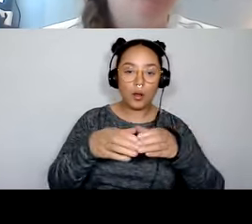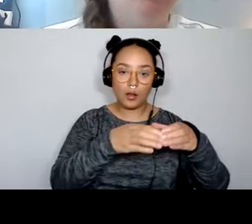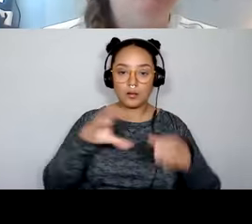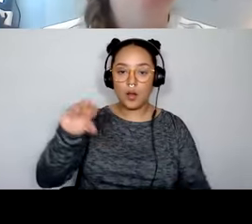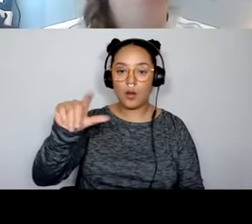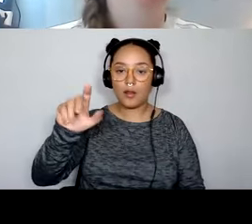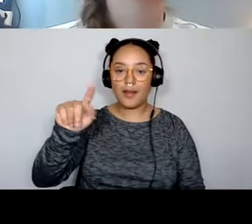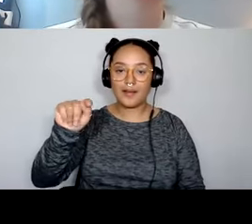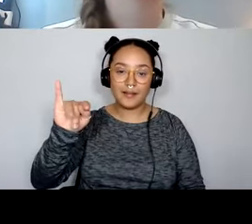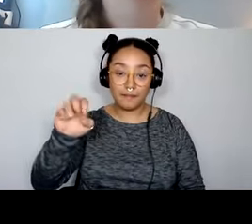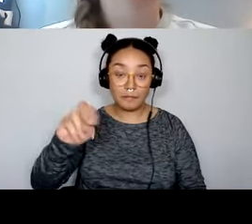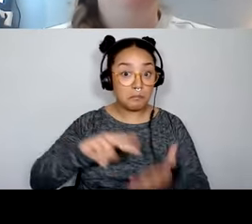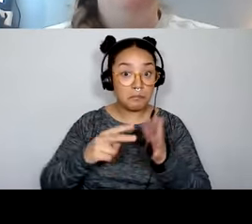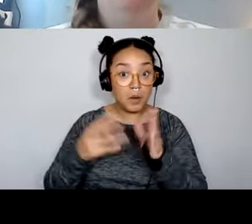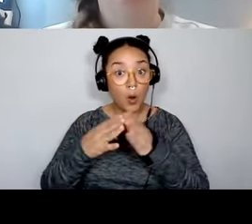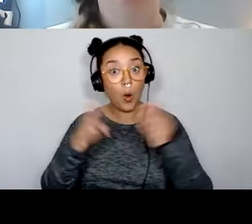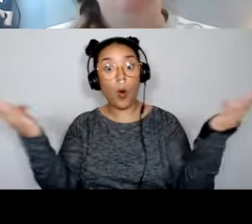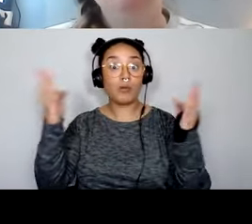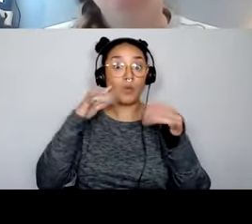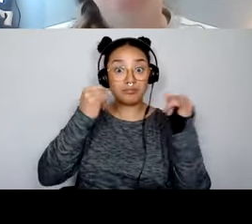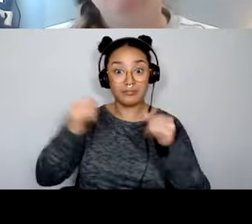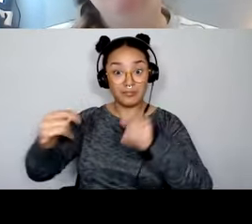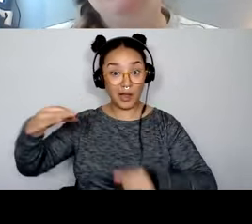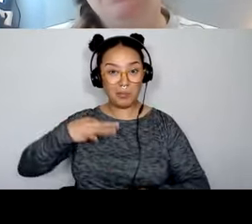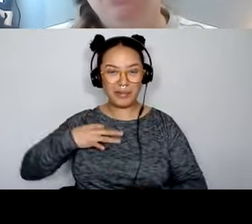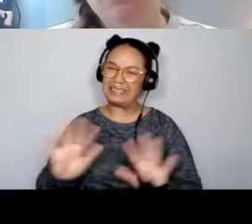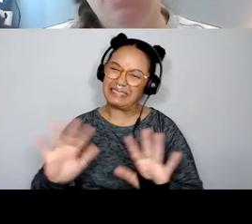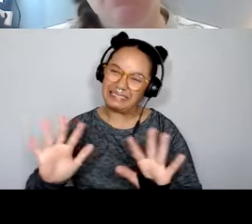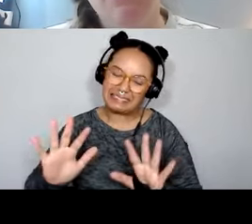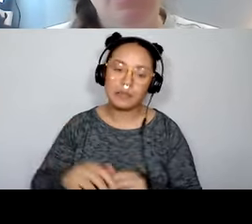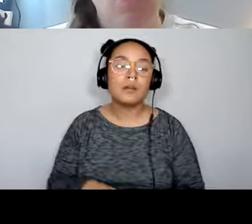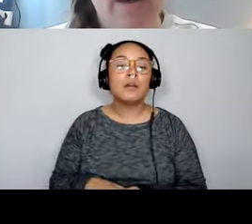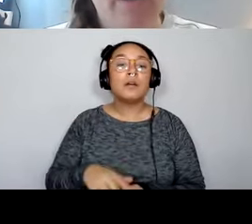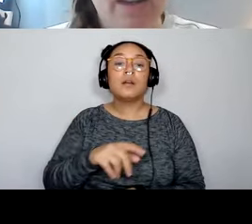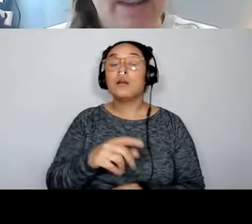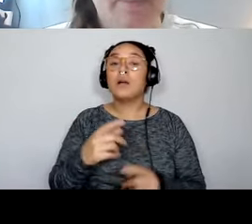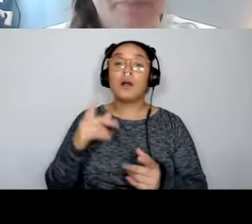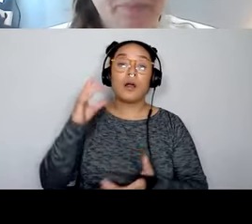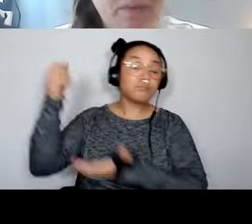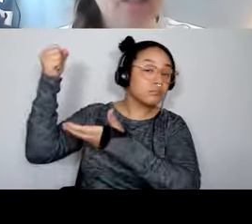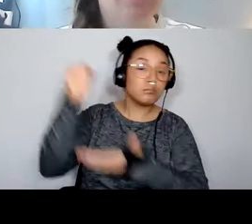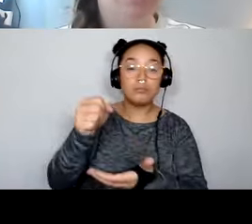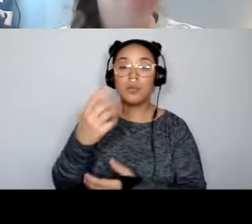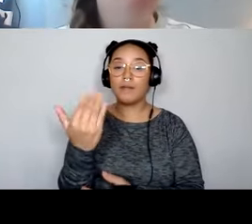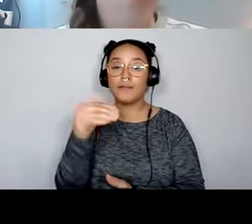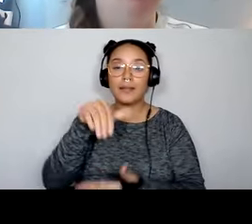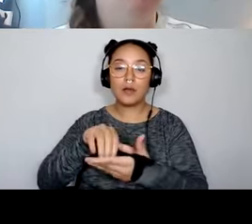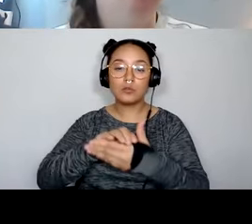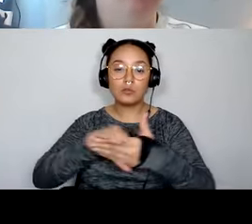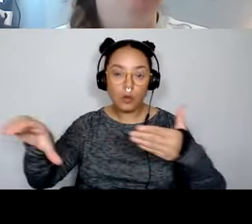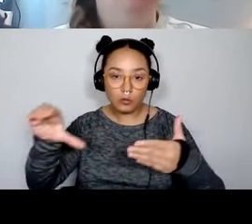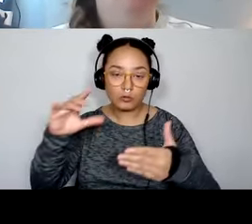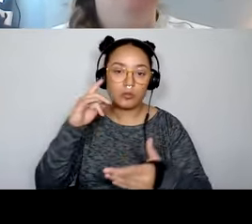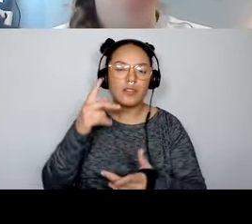open to organizations and collectives. And it provides you with $15,000 in grant funding to tackle your